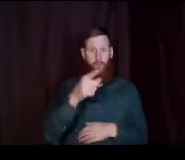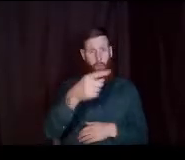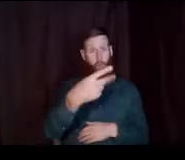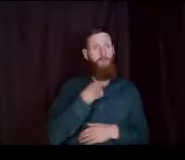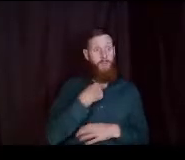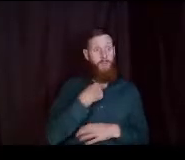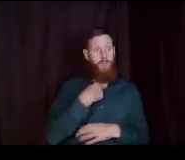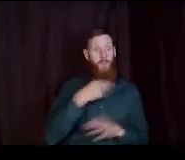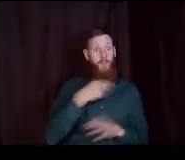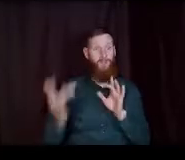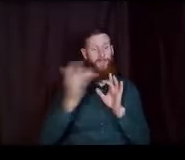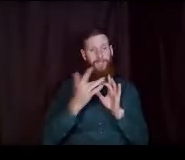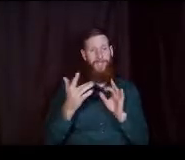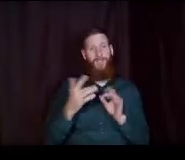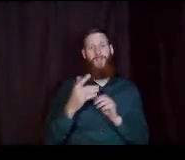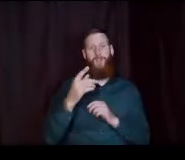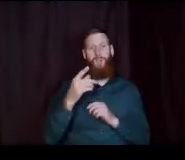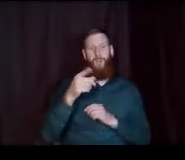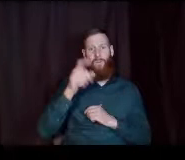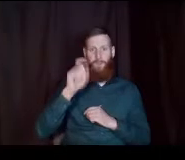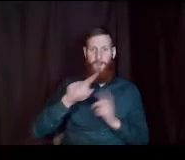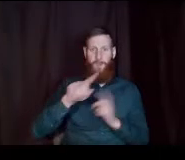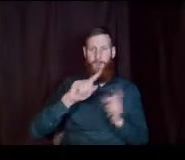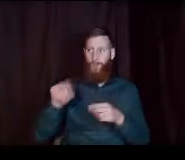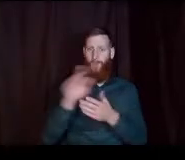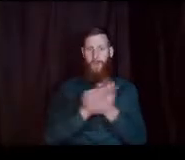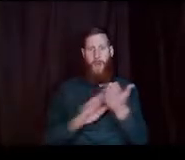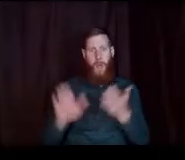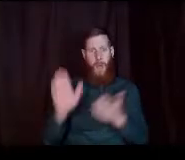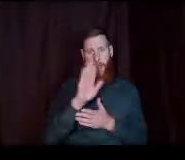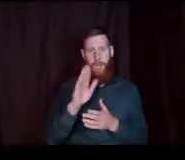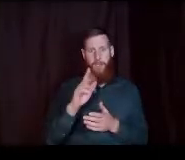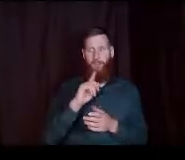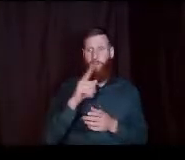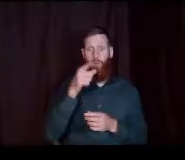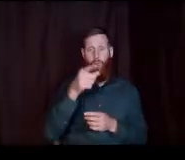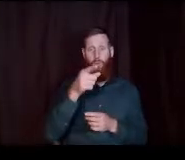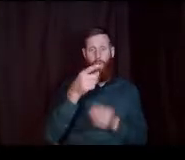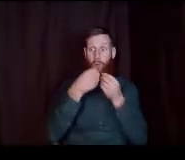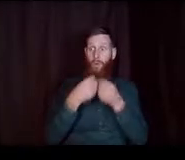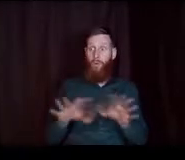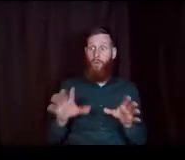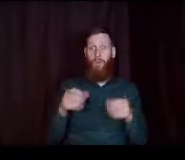to not be able to go to college because of a process so we're here to support you